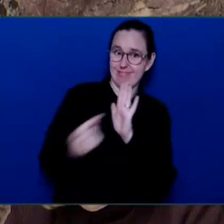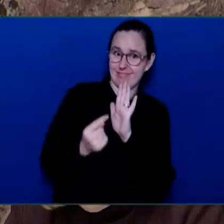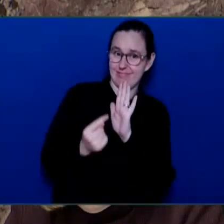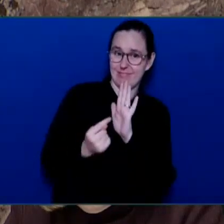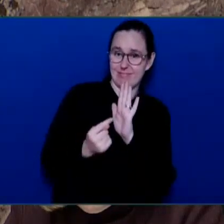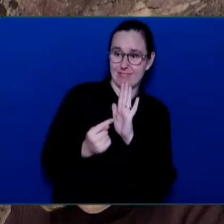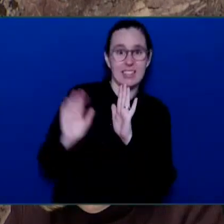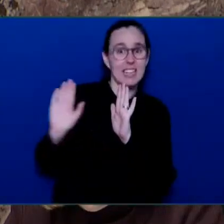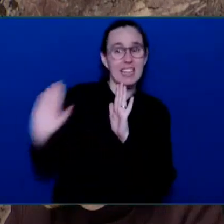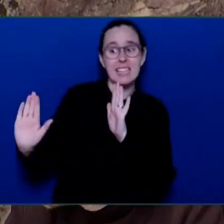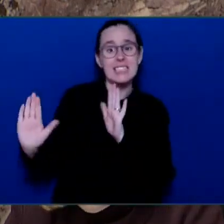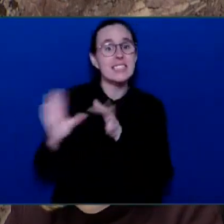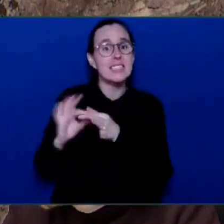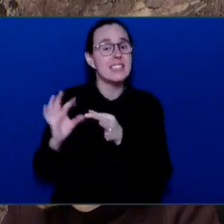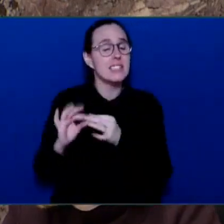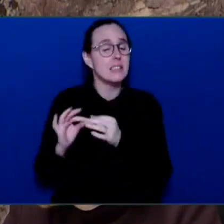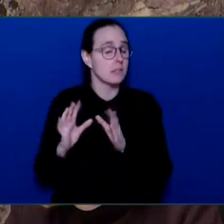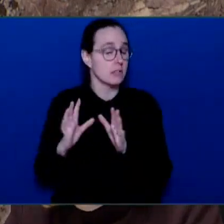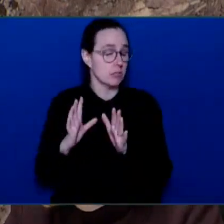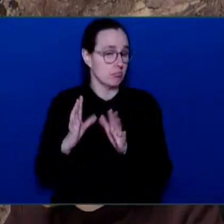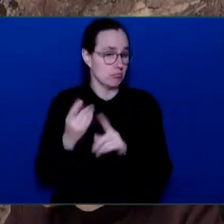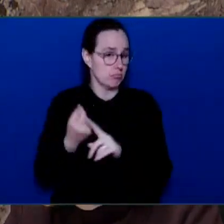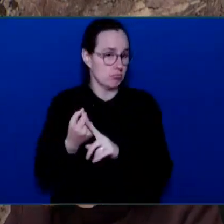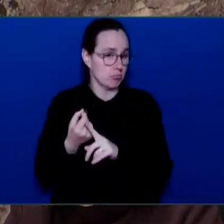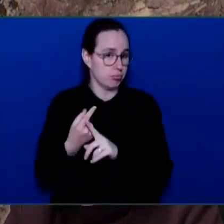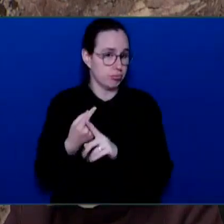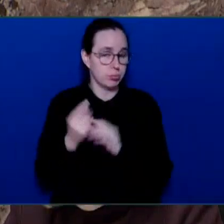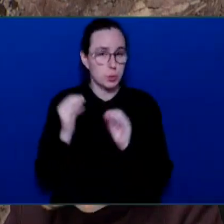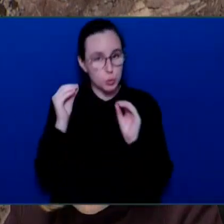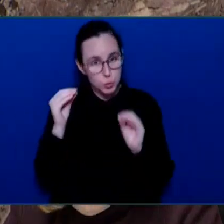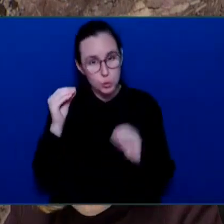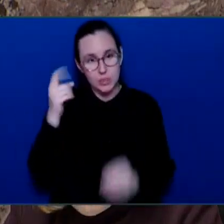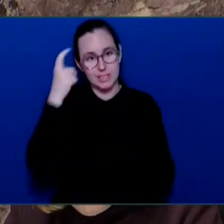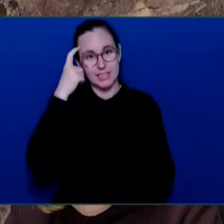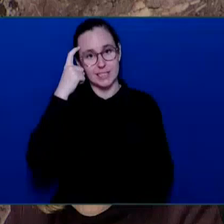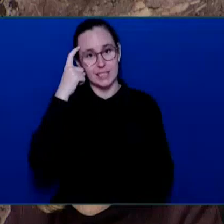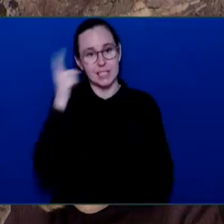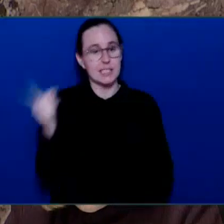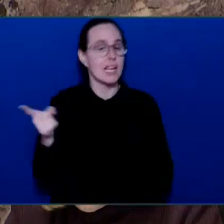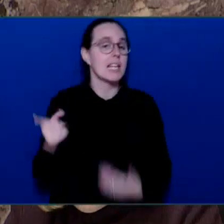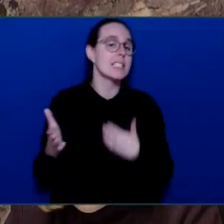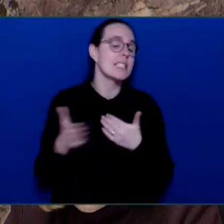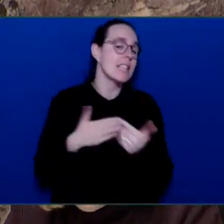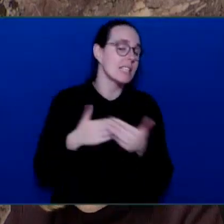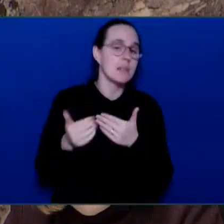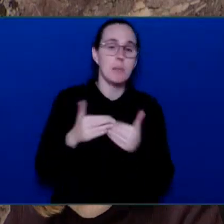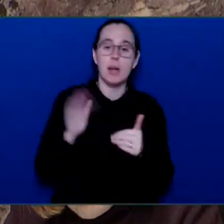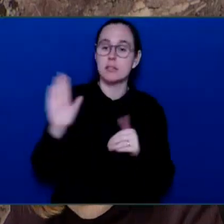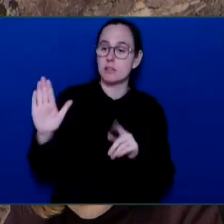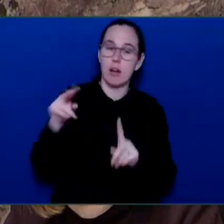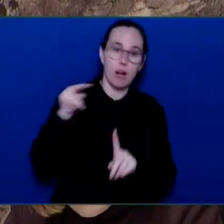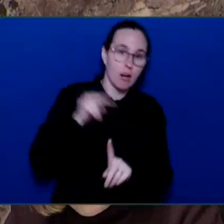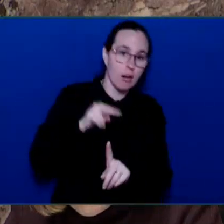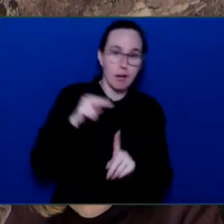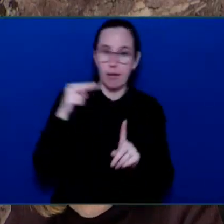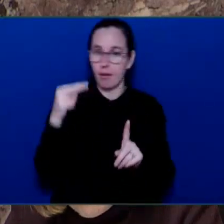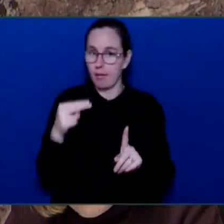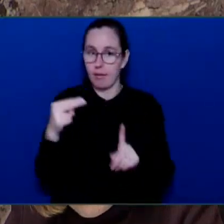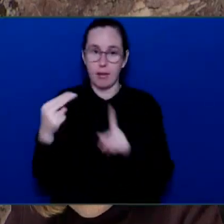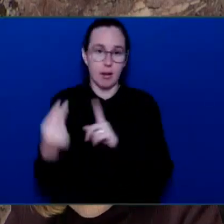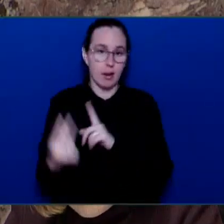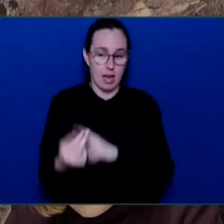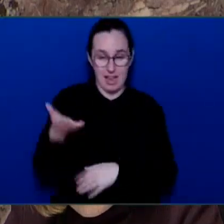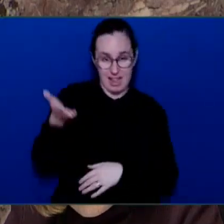plan will cost BC. What will it cost BC? Well, in fact, BC families will get $11